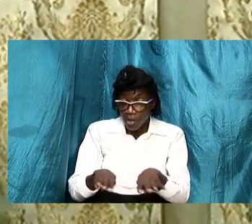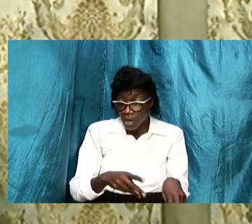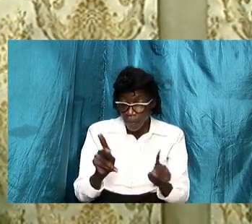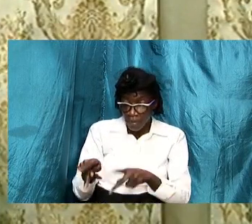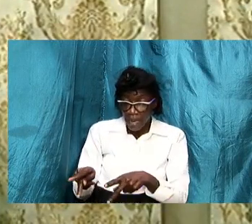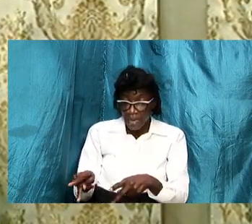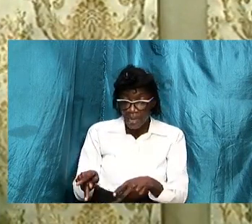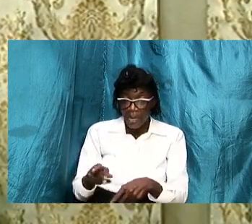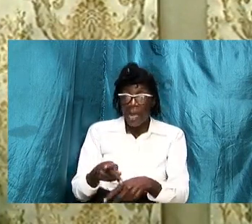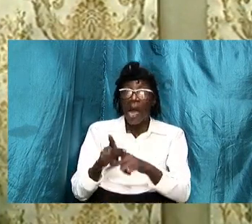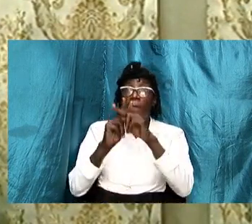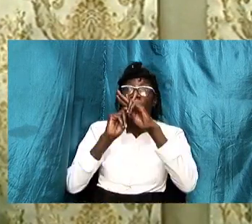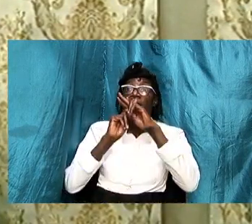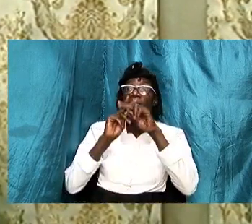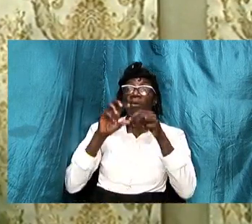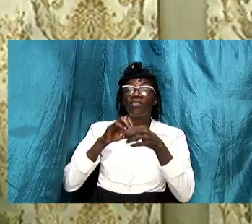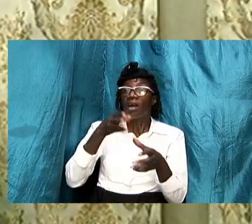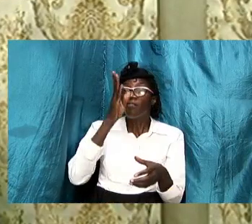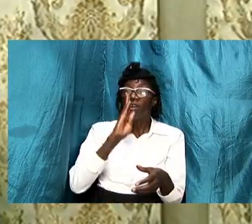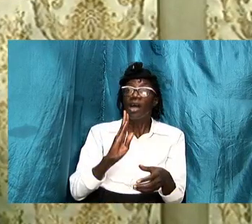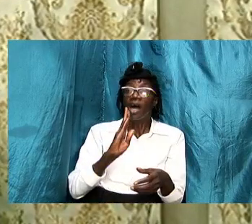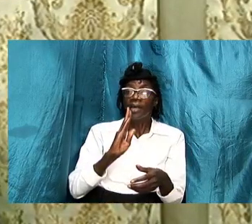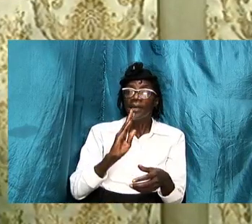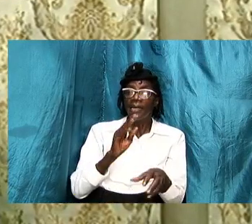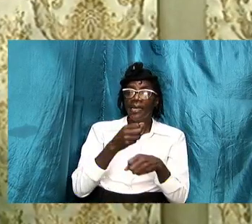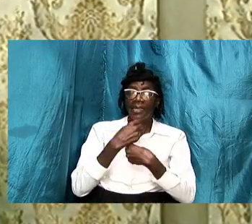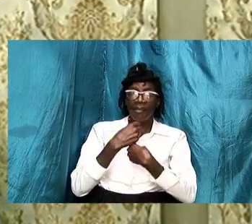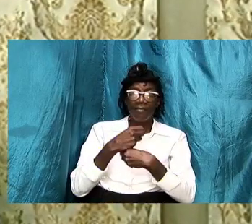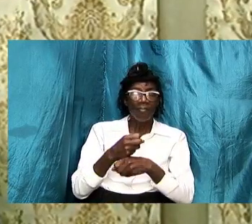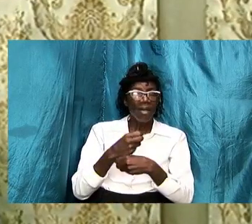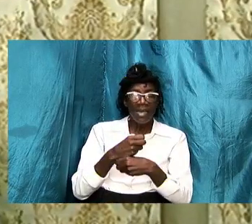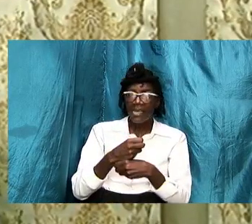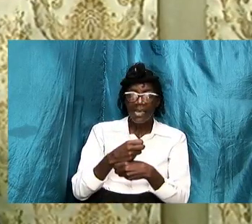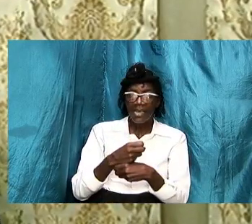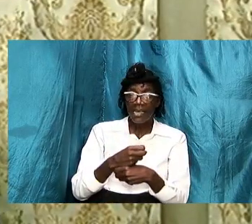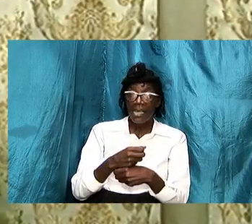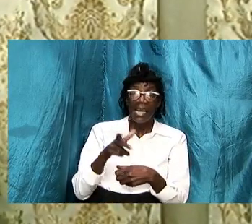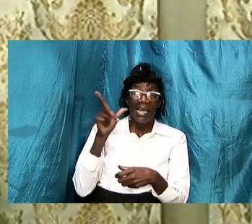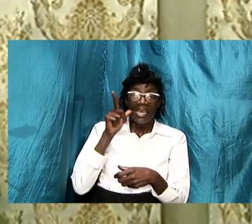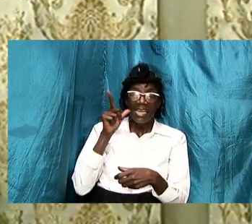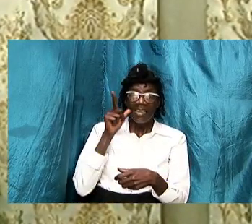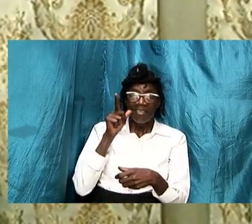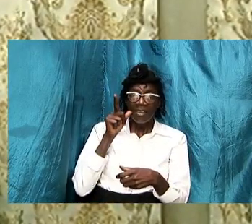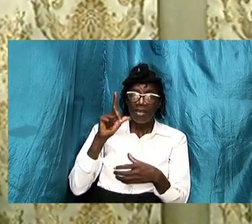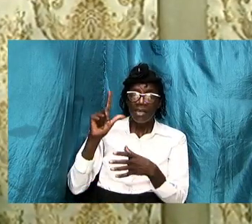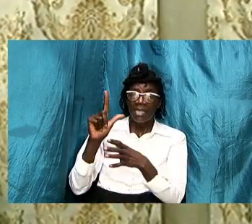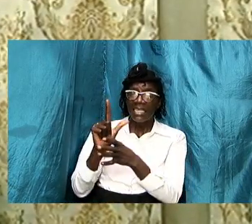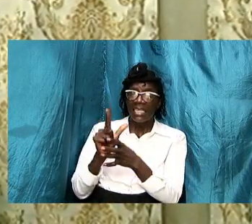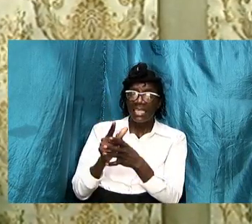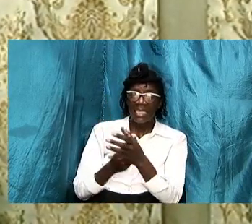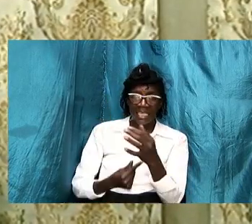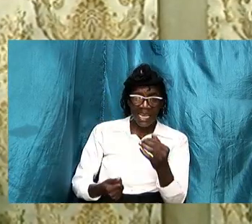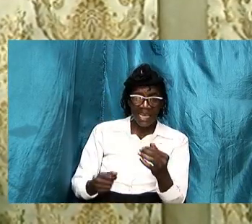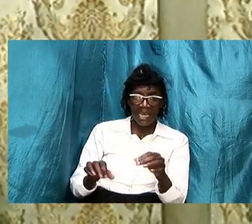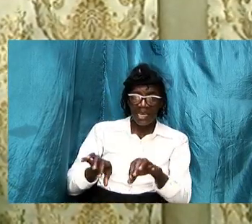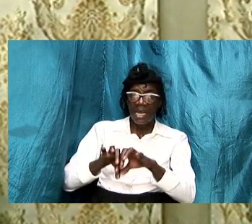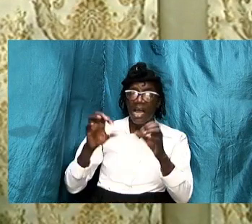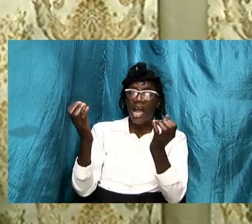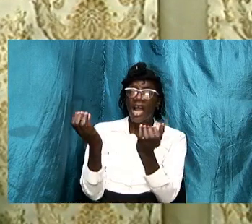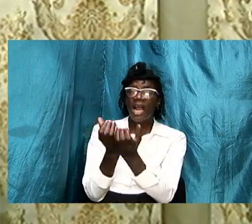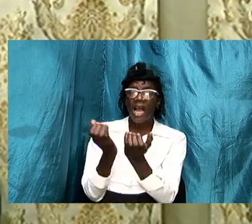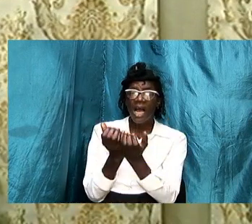god by being submissive it is making ladies into second-class citizens that's a lie